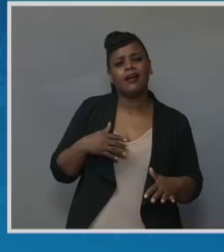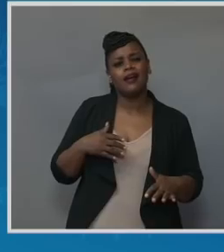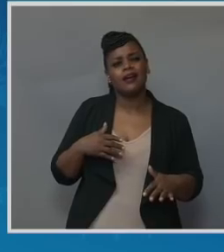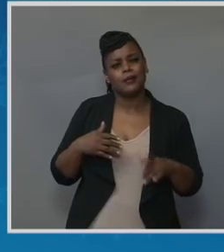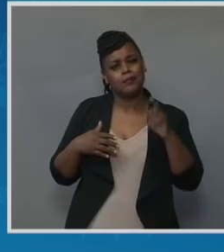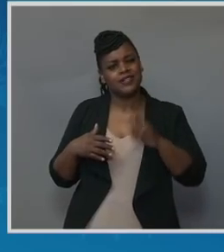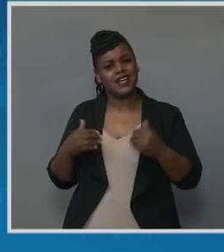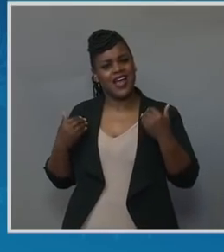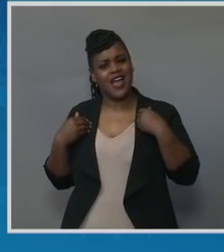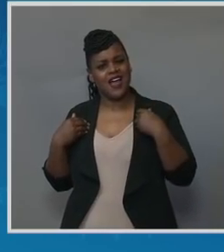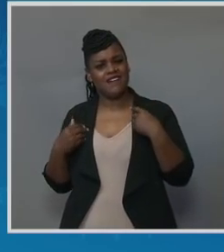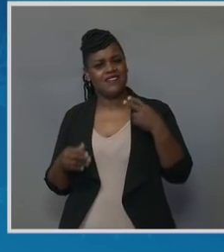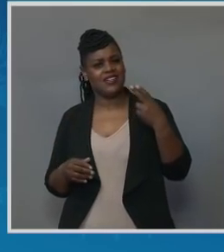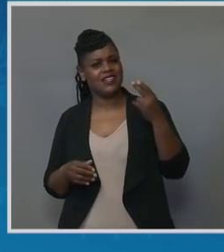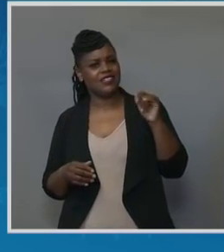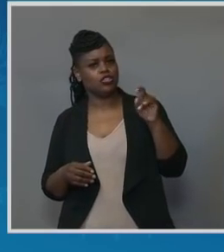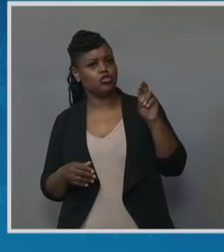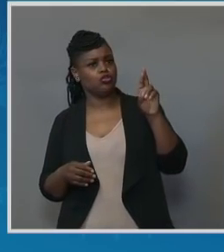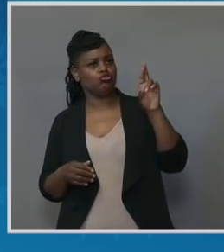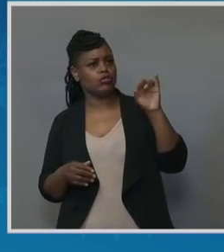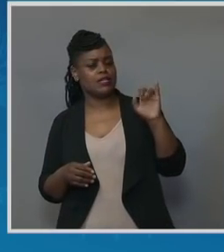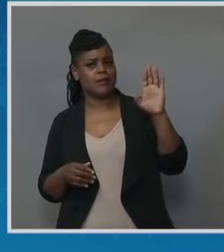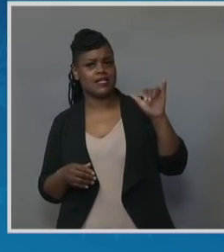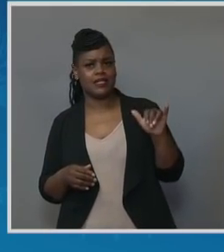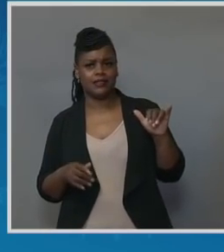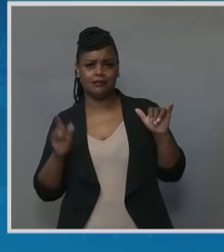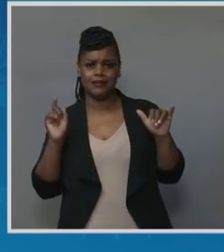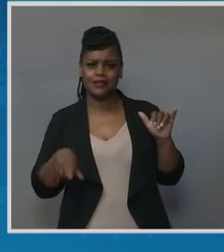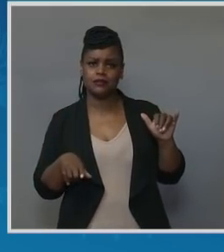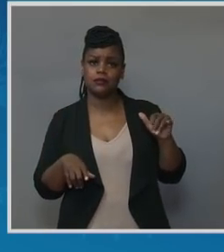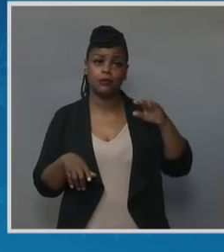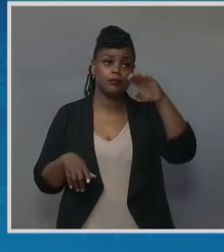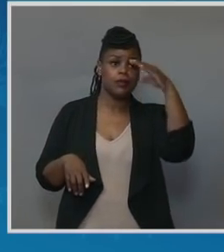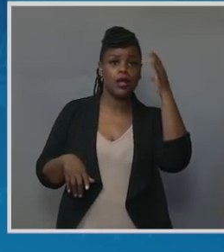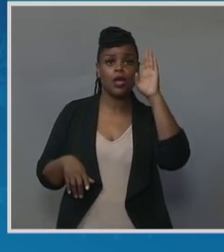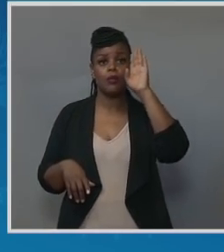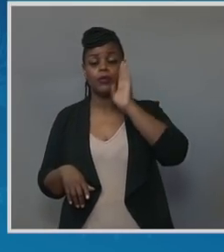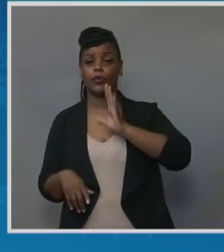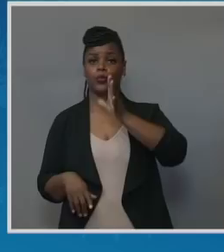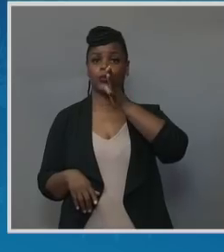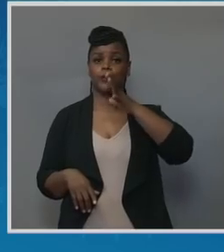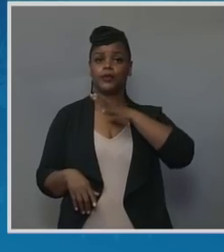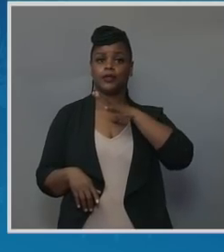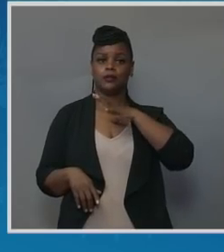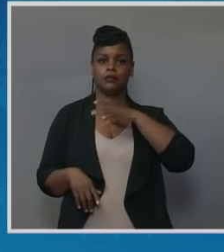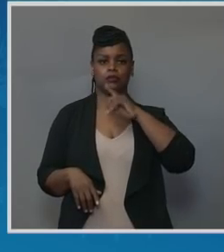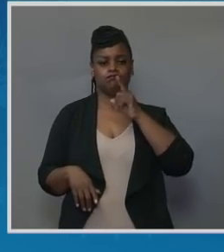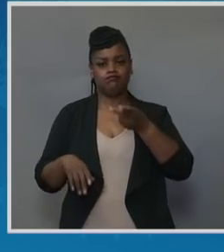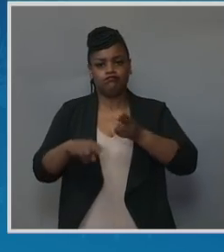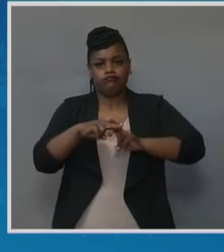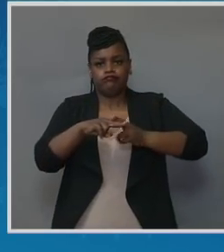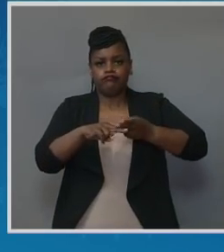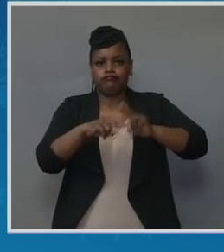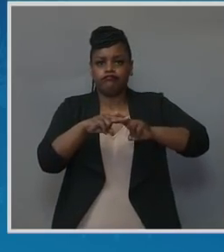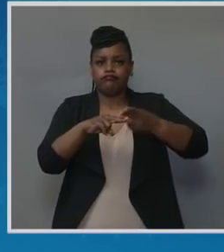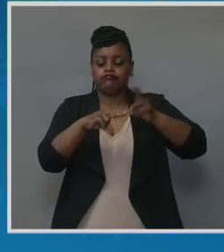And similar to maternal mortality, black and brown women have elevated rates of maternal morbidity.